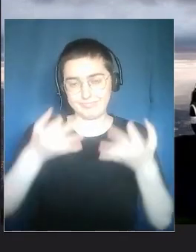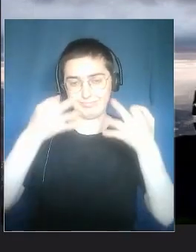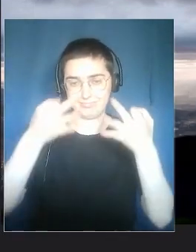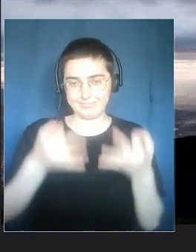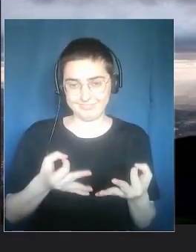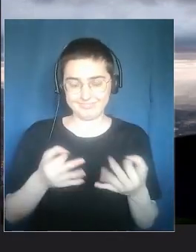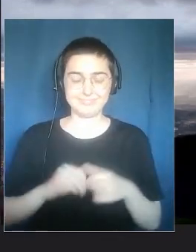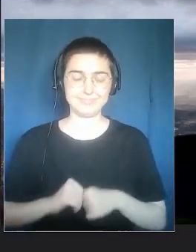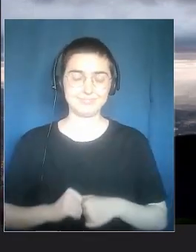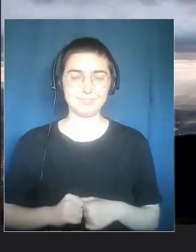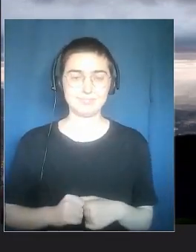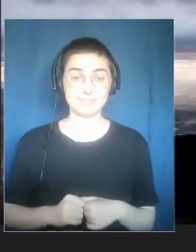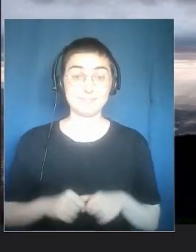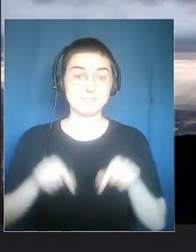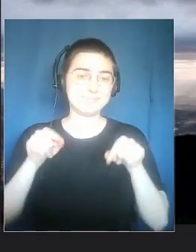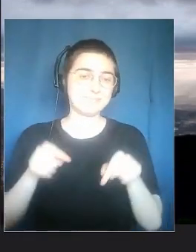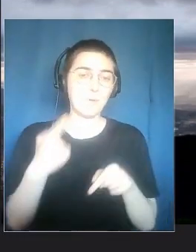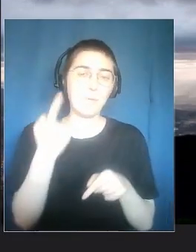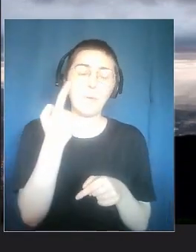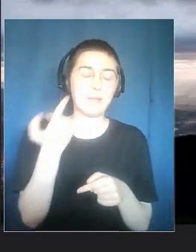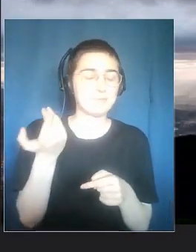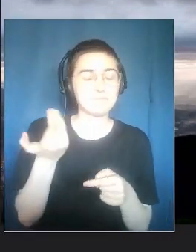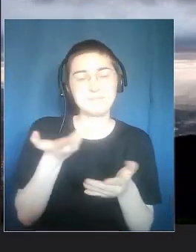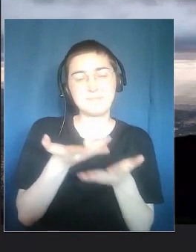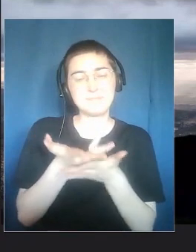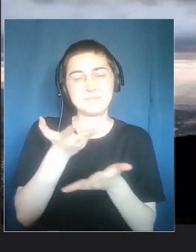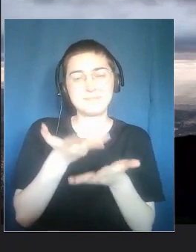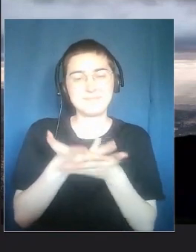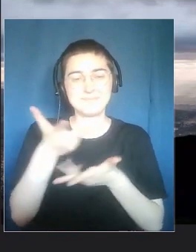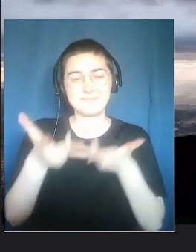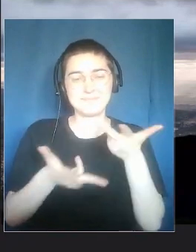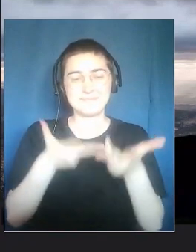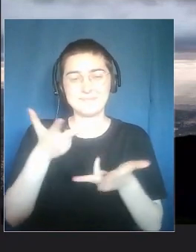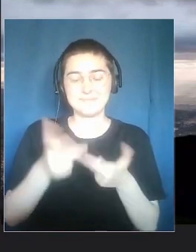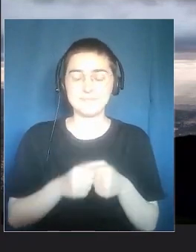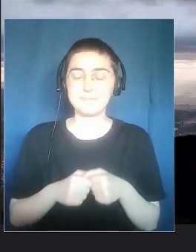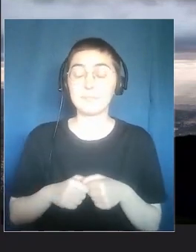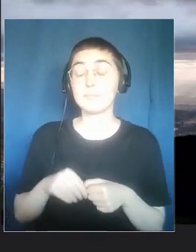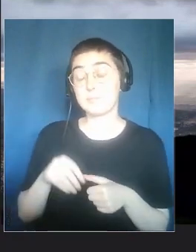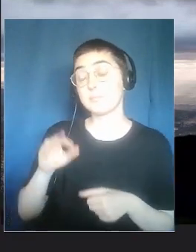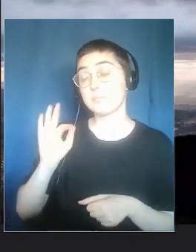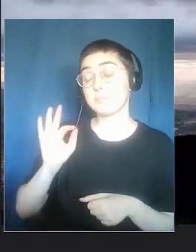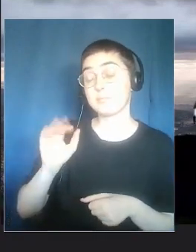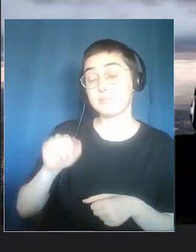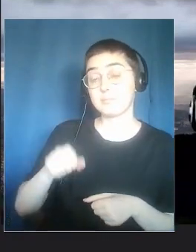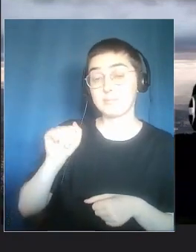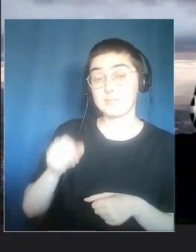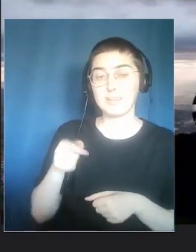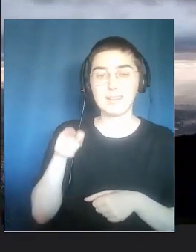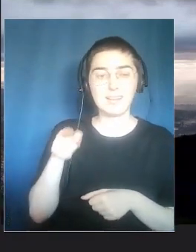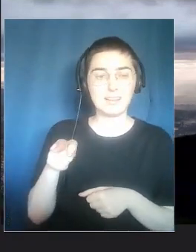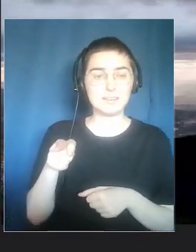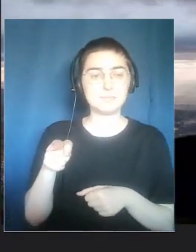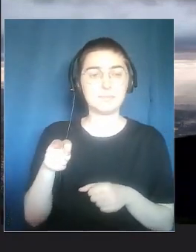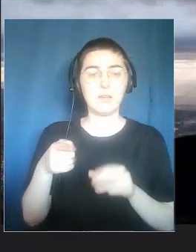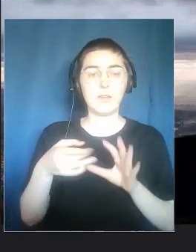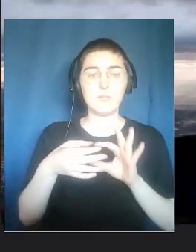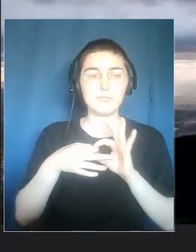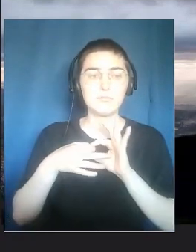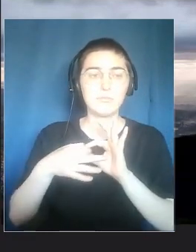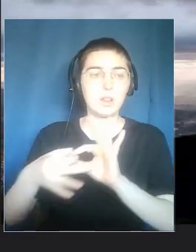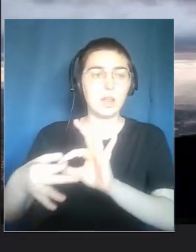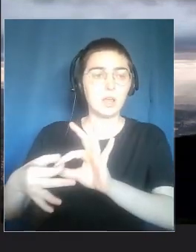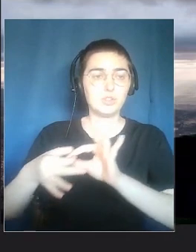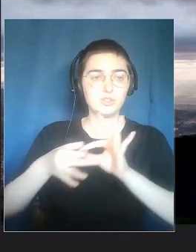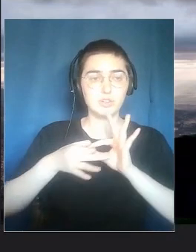theatre point of view, but richer from a scientific point of view. Yeah,